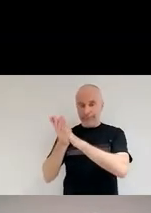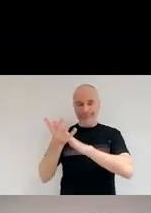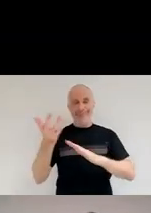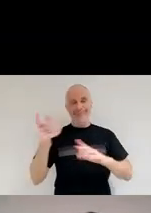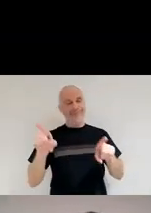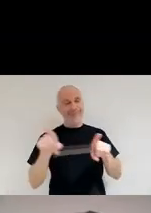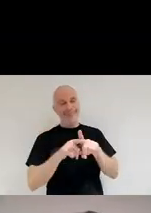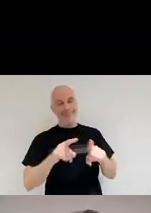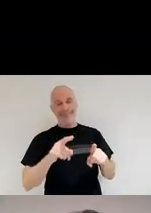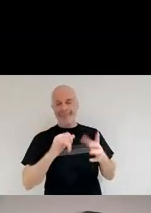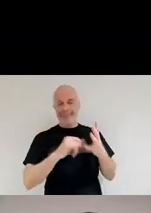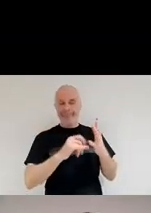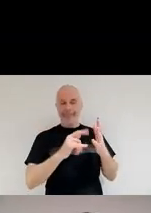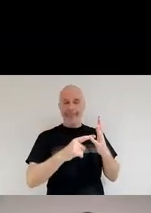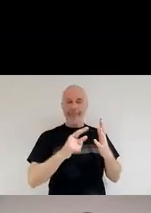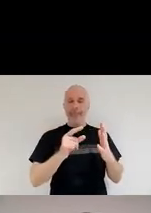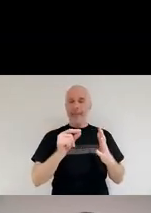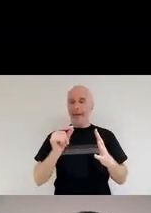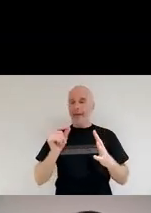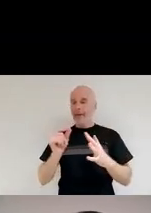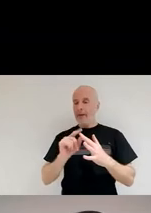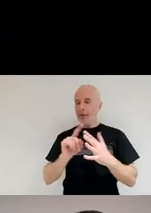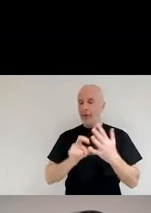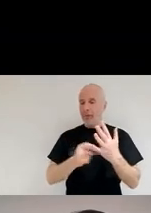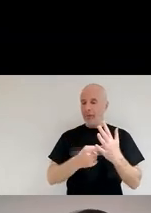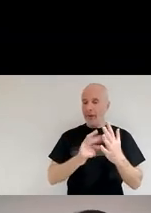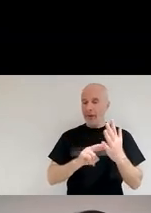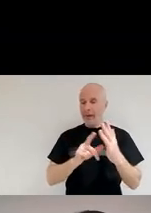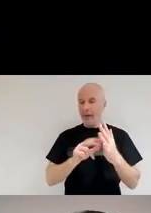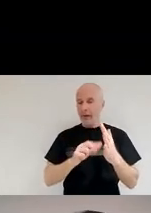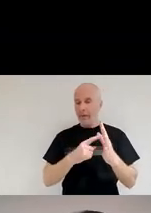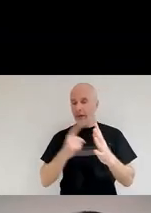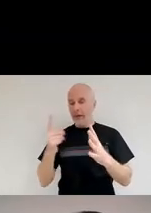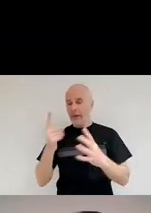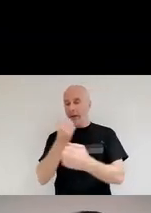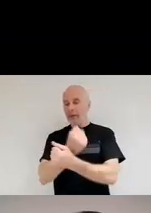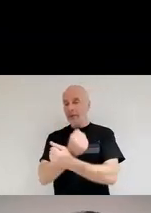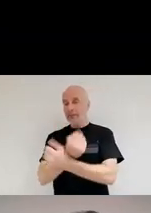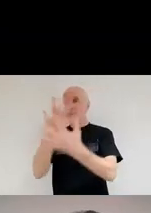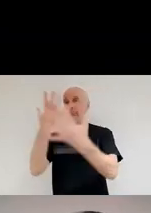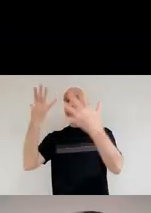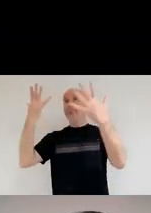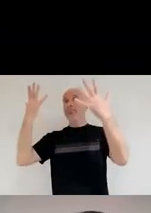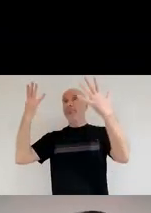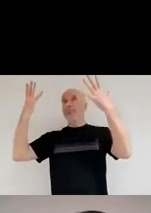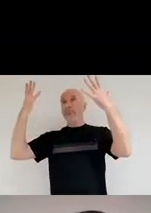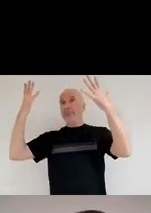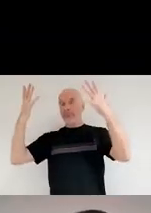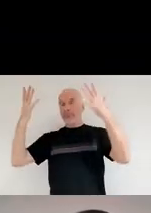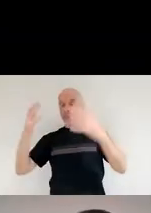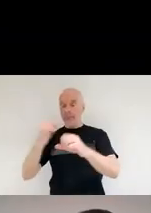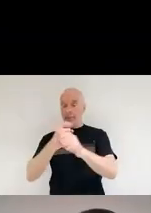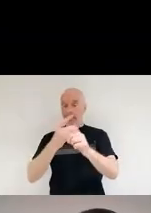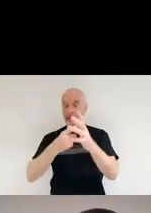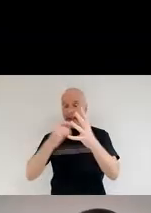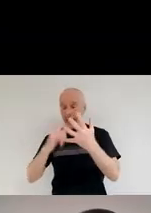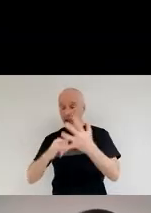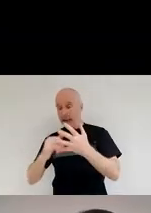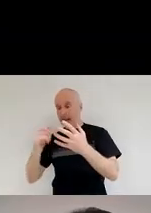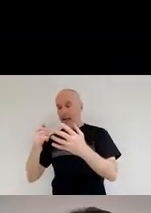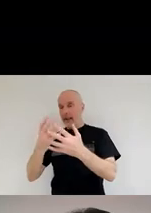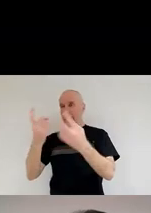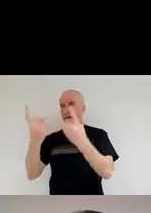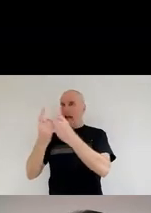just a lot of material gets thrown out into space at a very short period of time. So